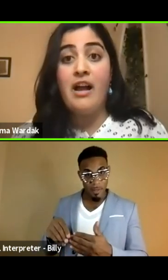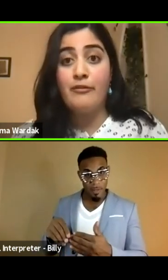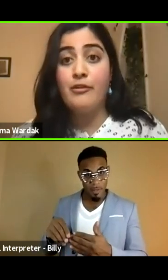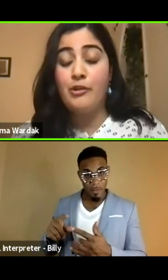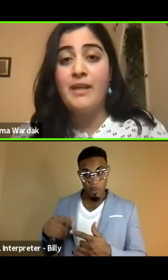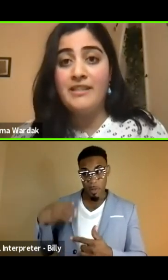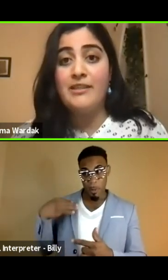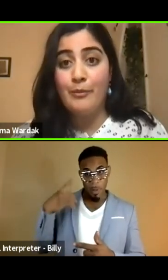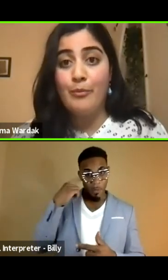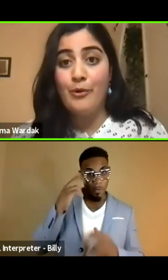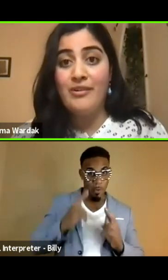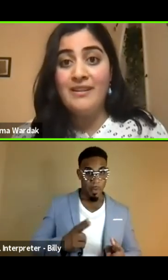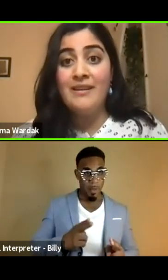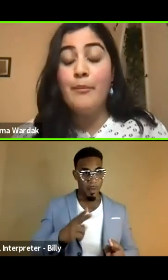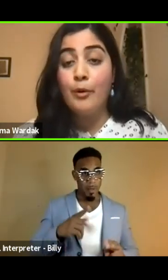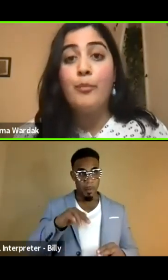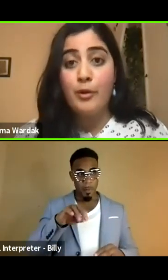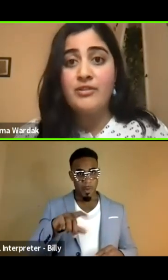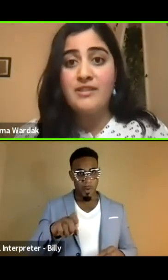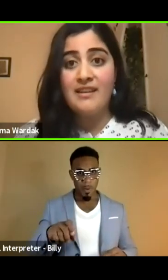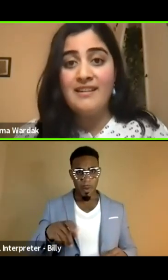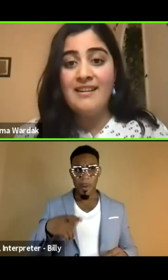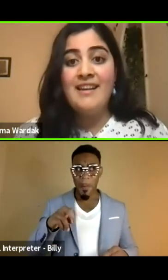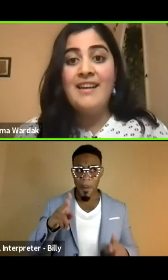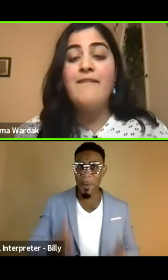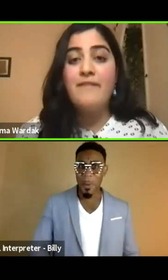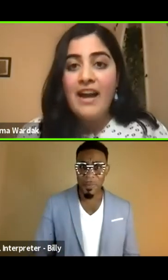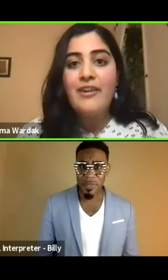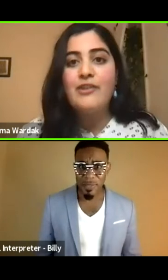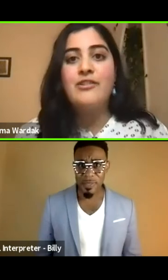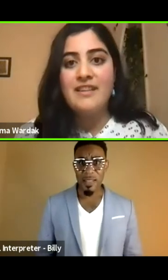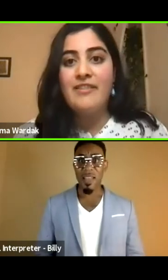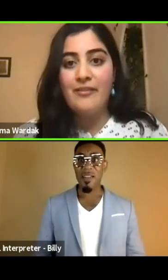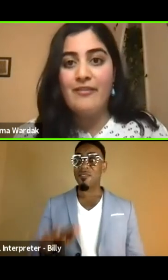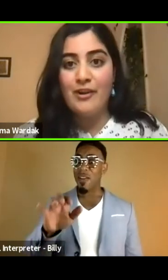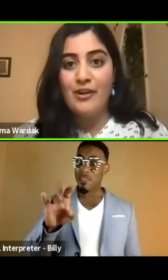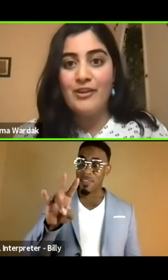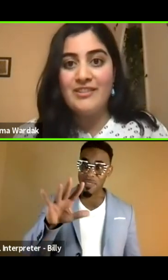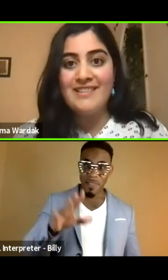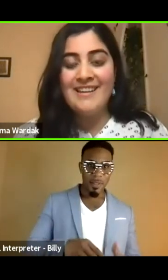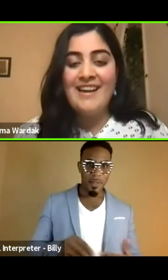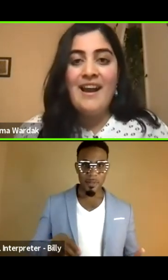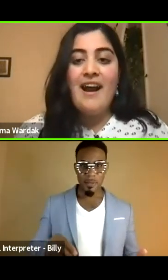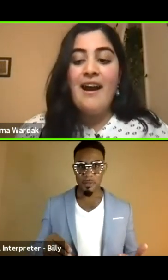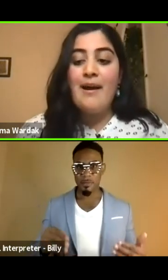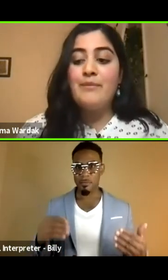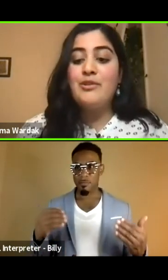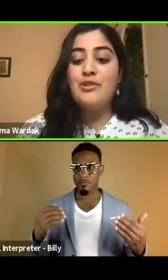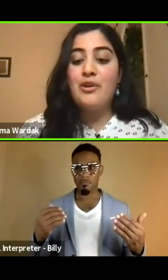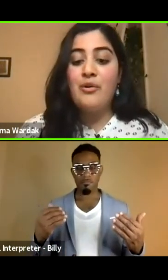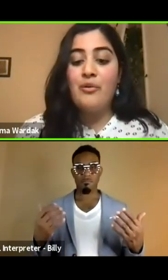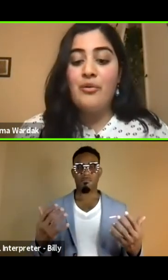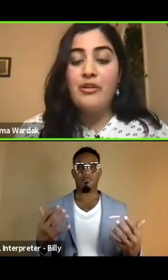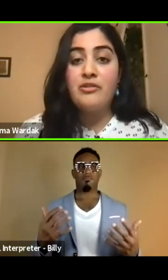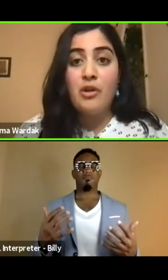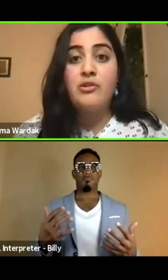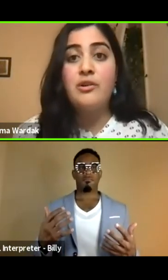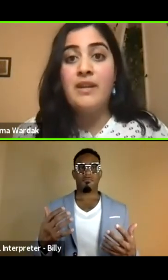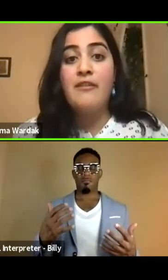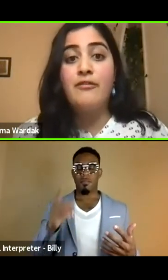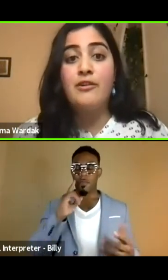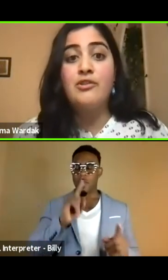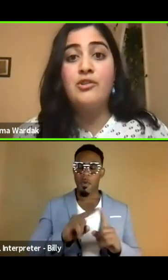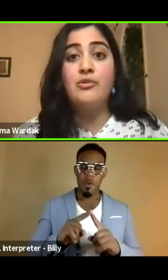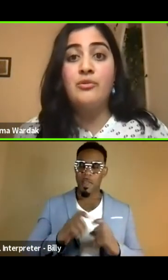apply for humanitarian parole per person, $575. Um, so there's